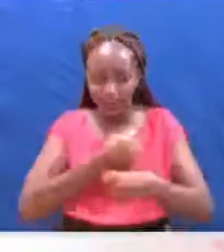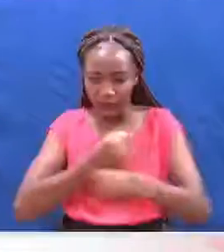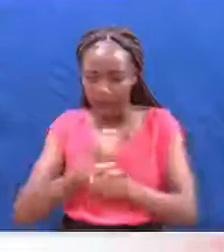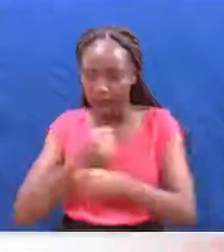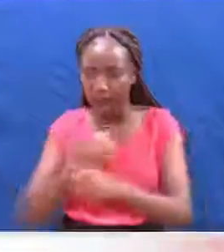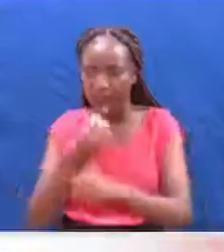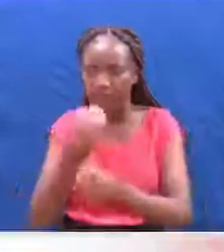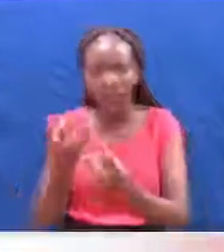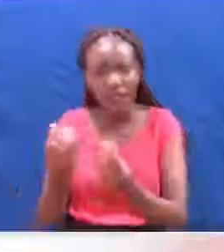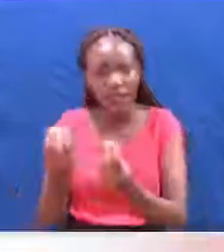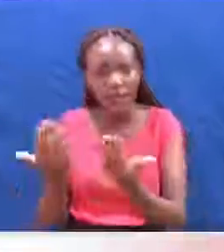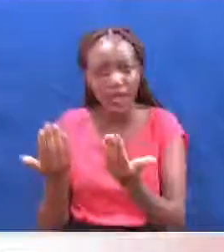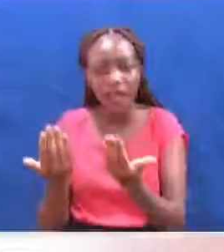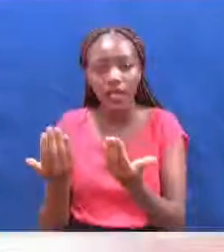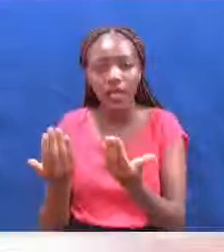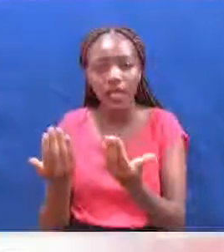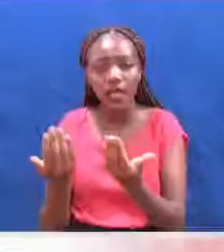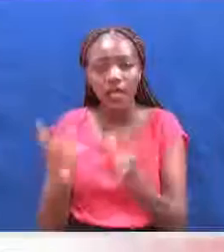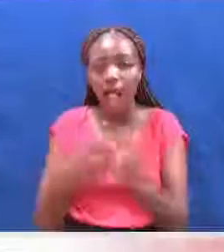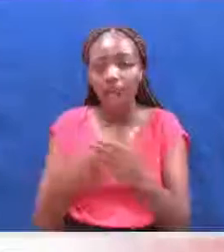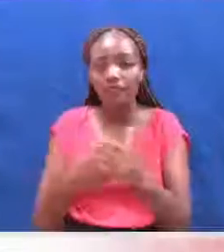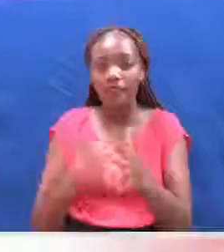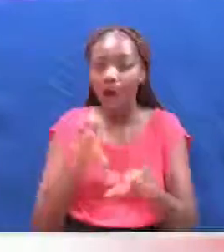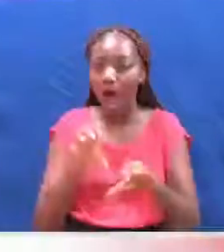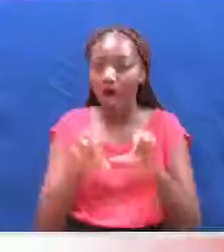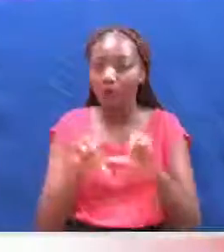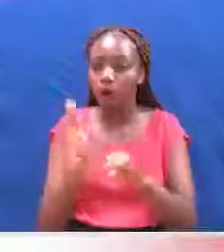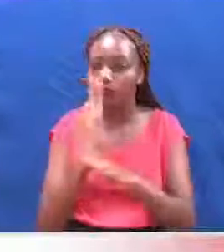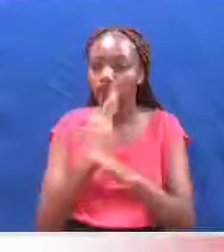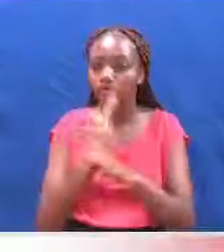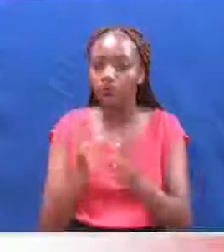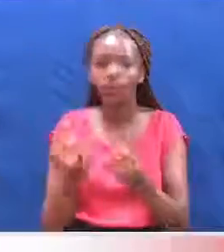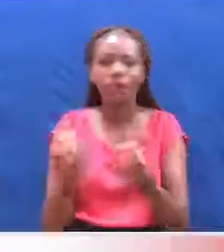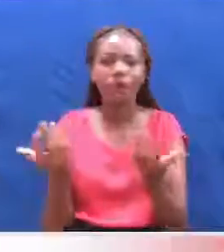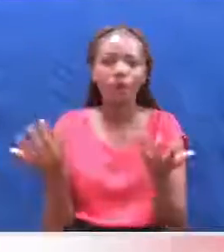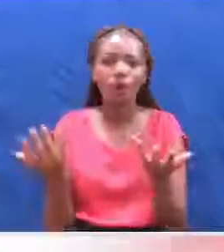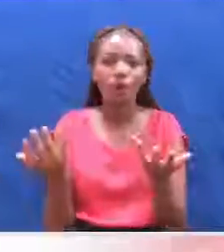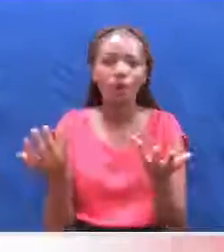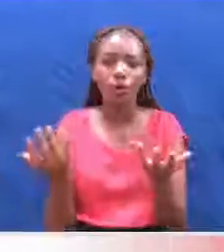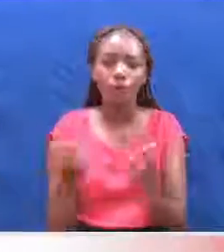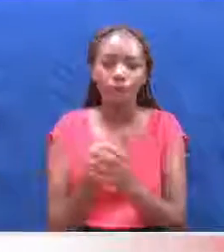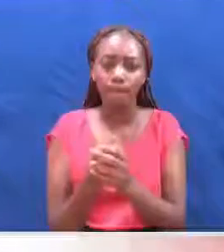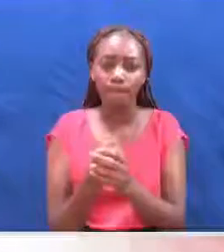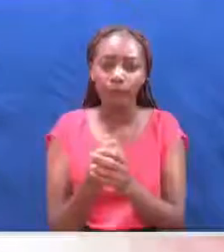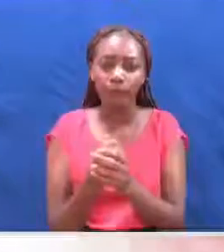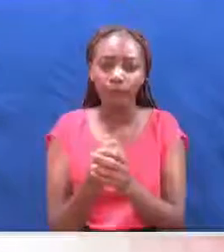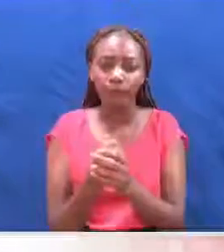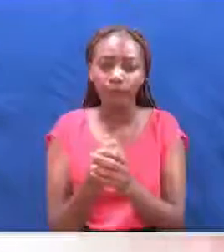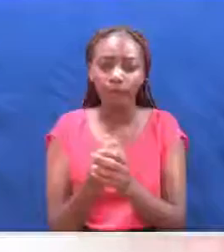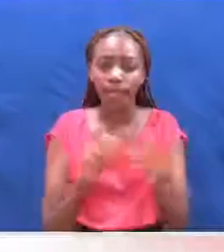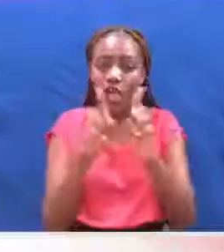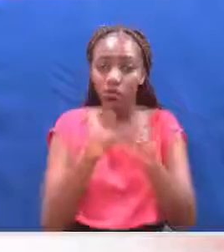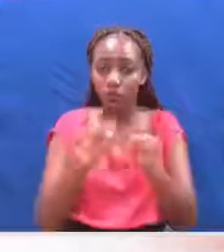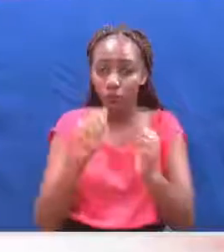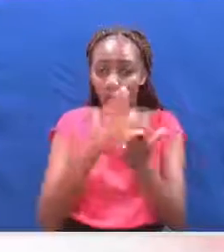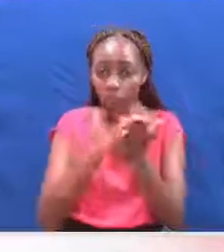rough, so they crash the stock so that the stock borer will not survive in the dry season in